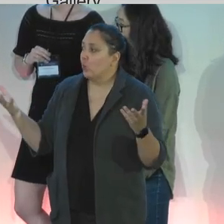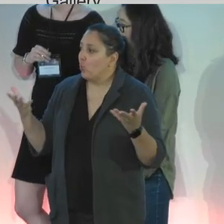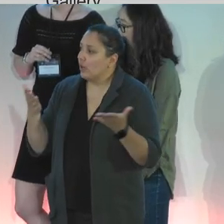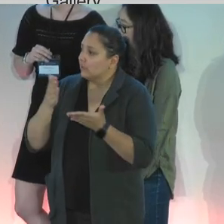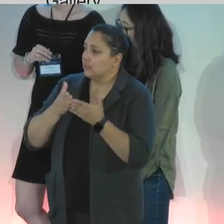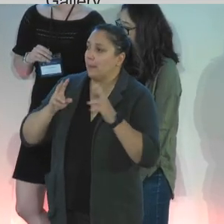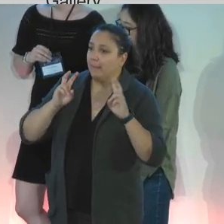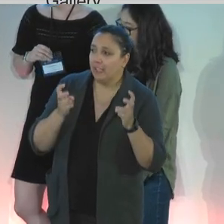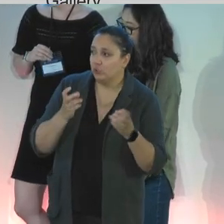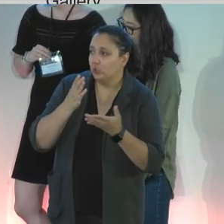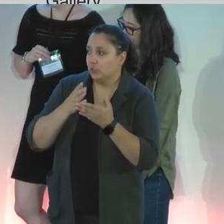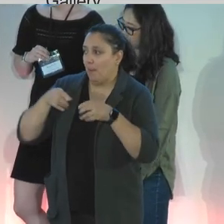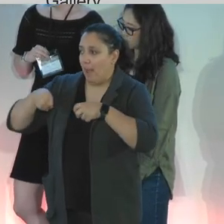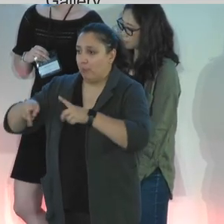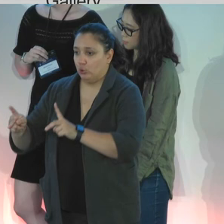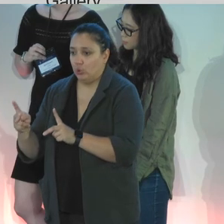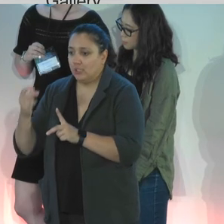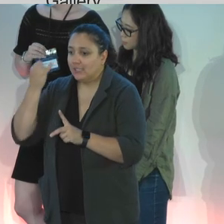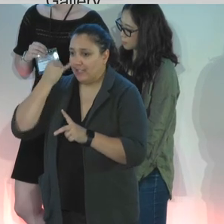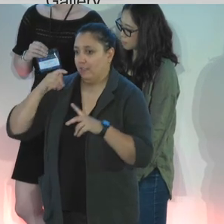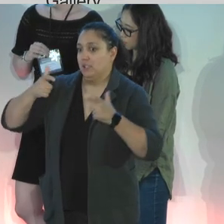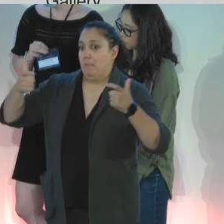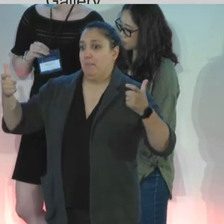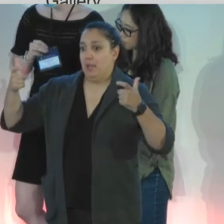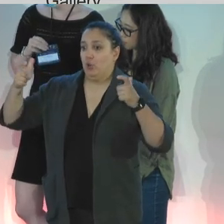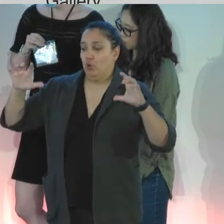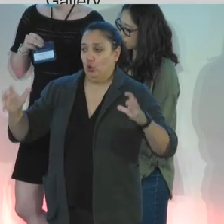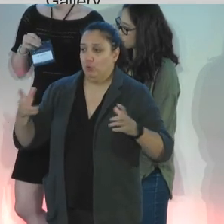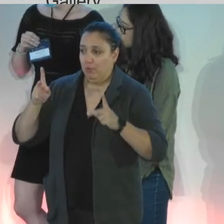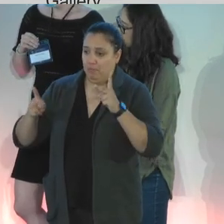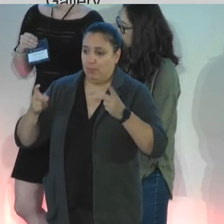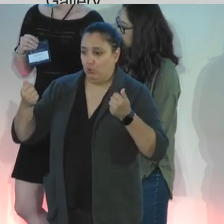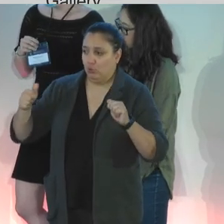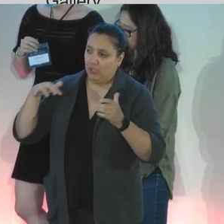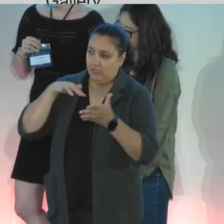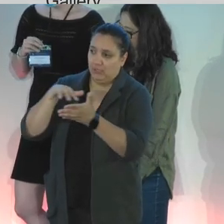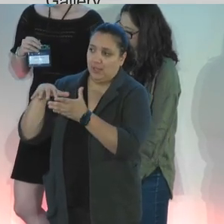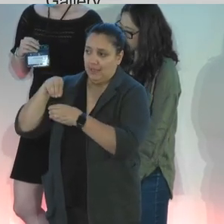issues and some of the opportunities when you have larger groups of people you're trying to study in XR?